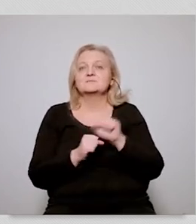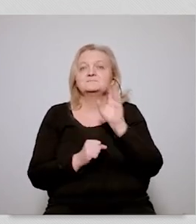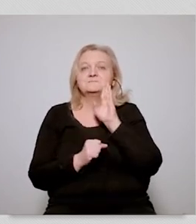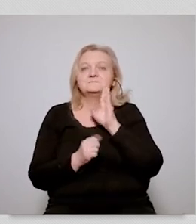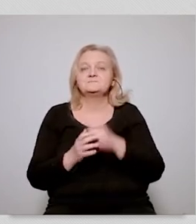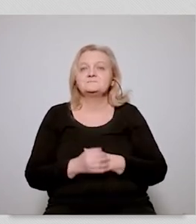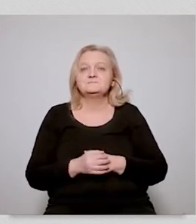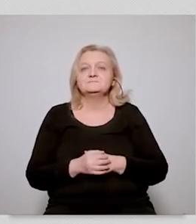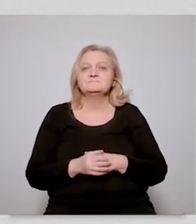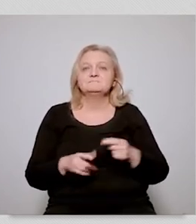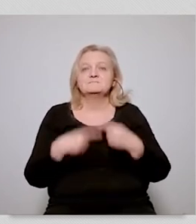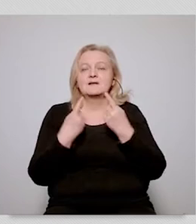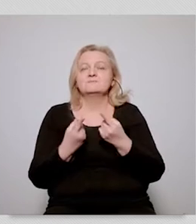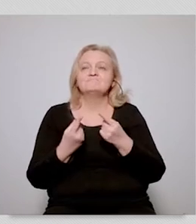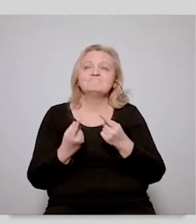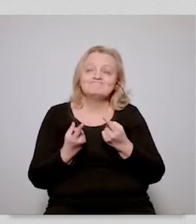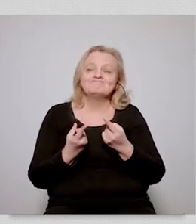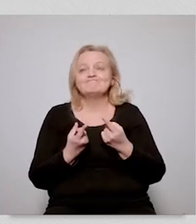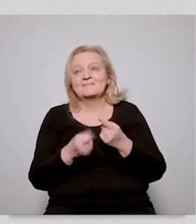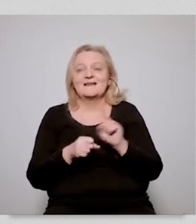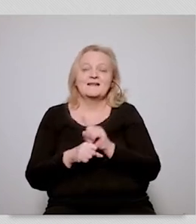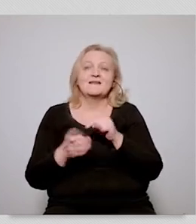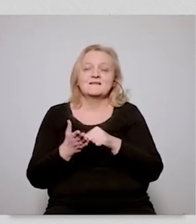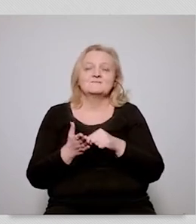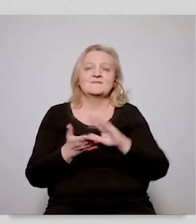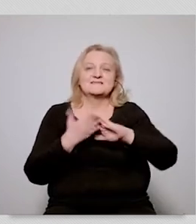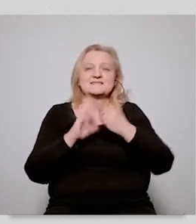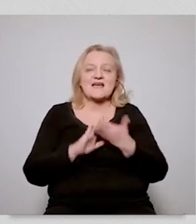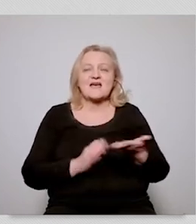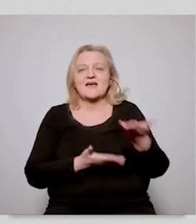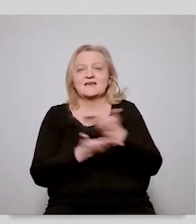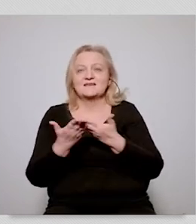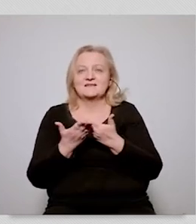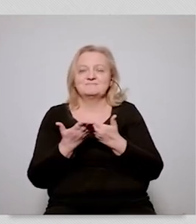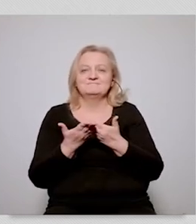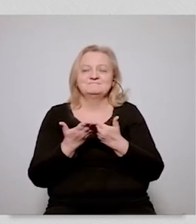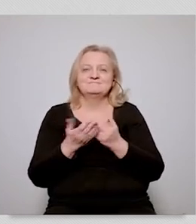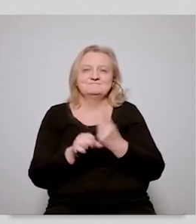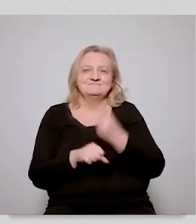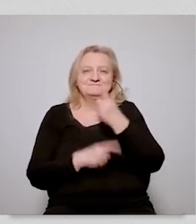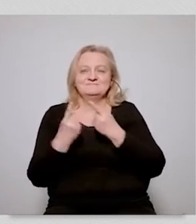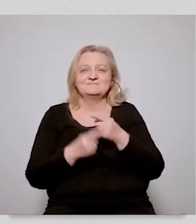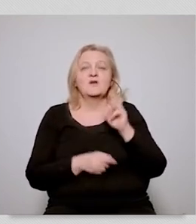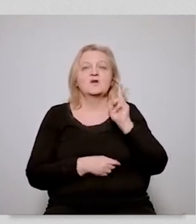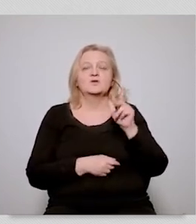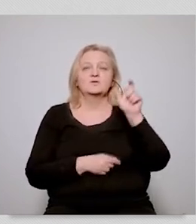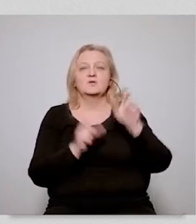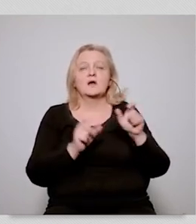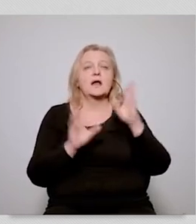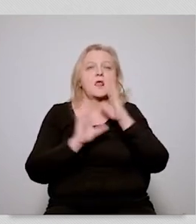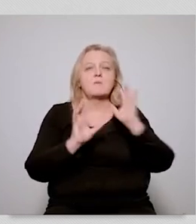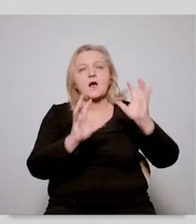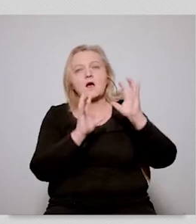and another some other research shows the following there are people